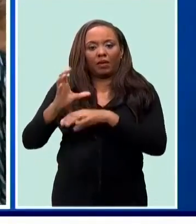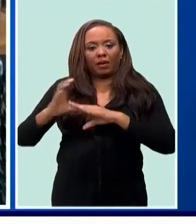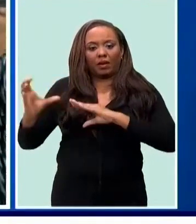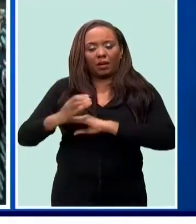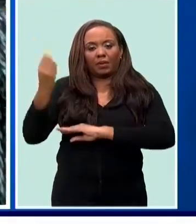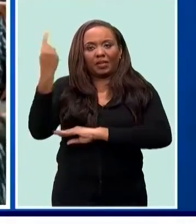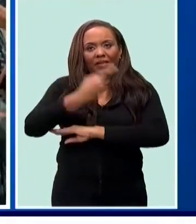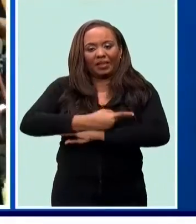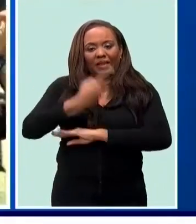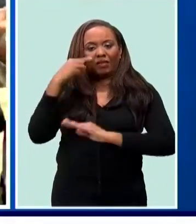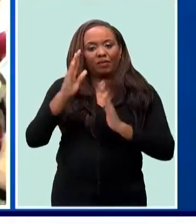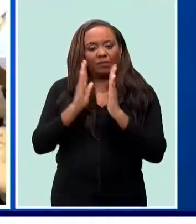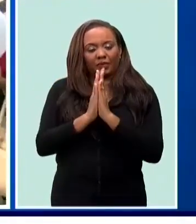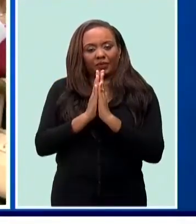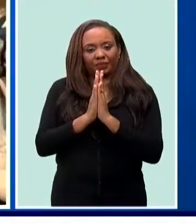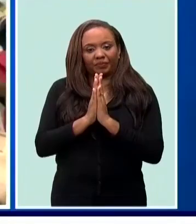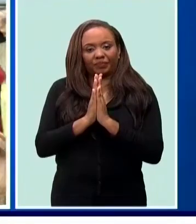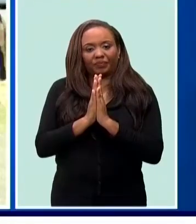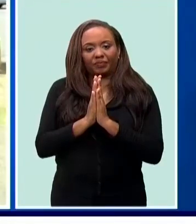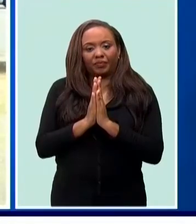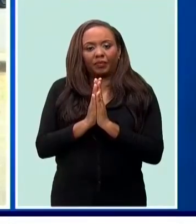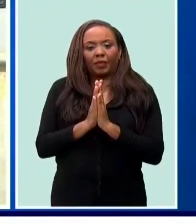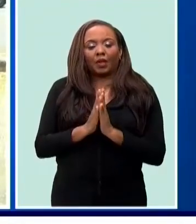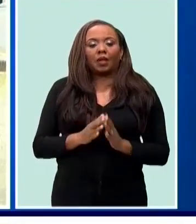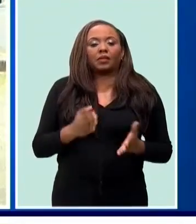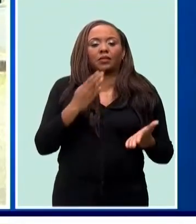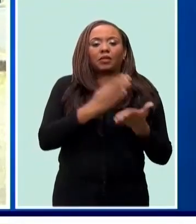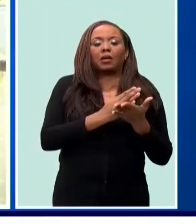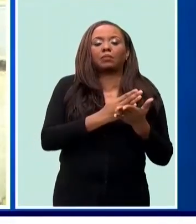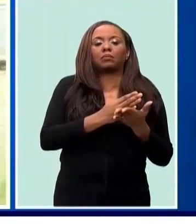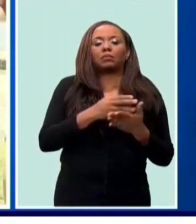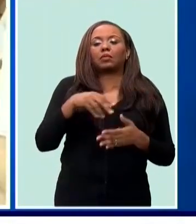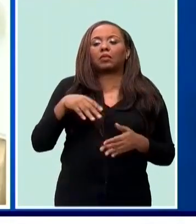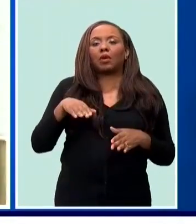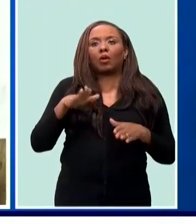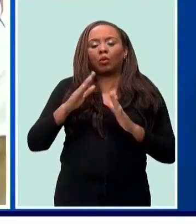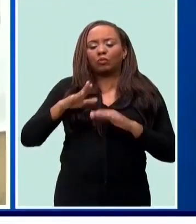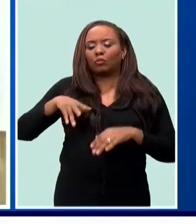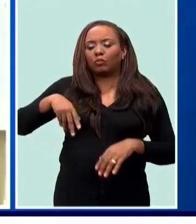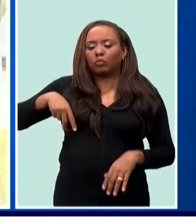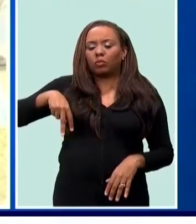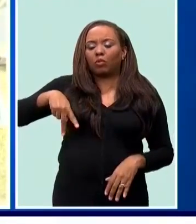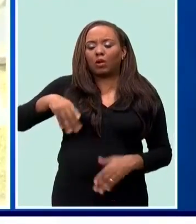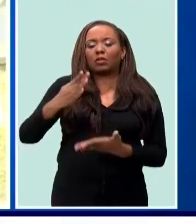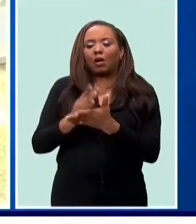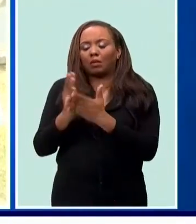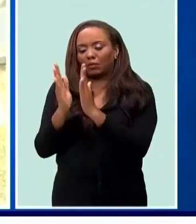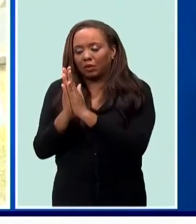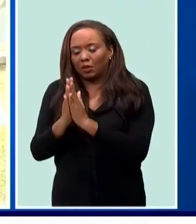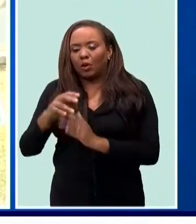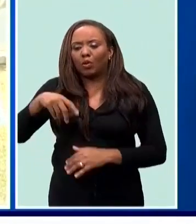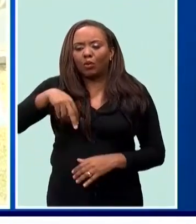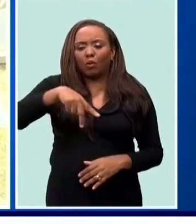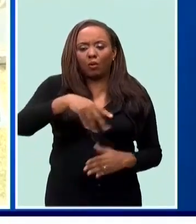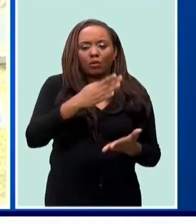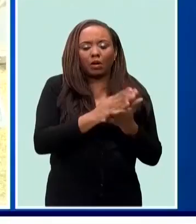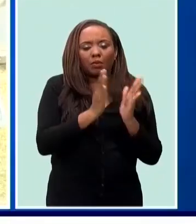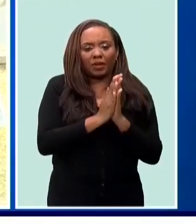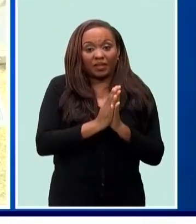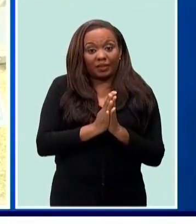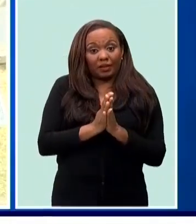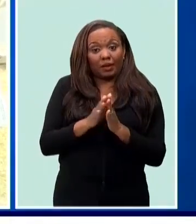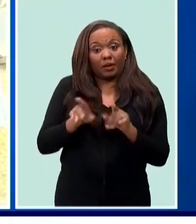Knees. The Warriors made several prayer stops at government offices and statutory corporations, including here at the CBC.